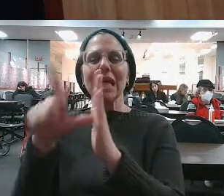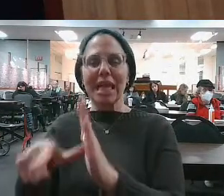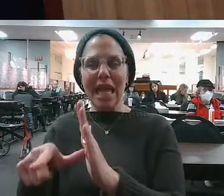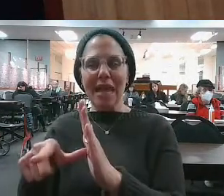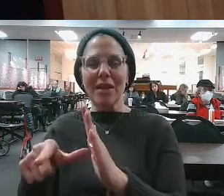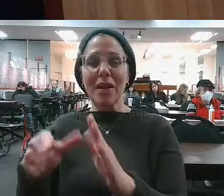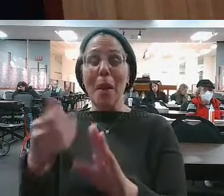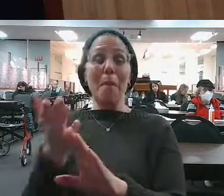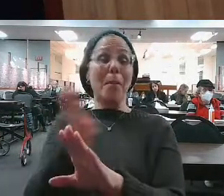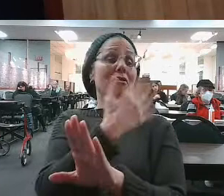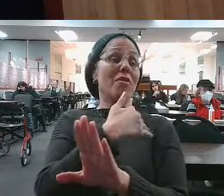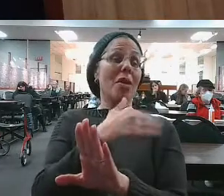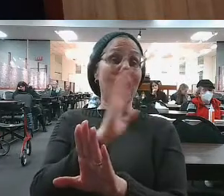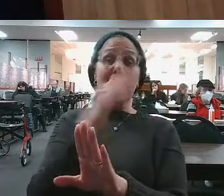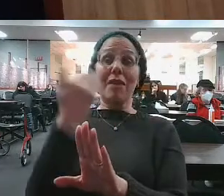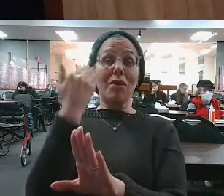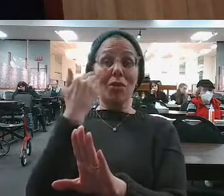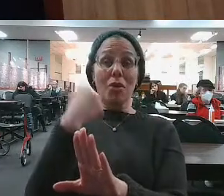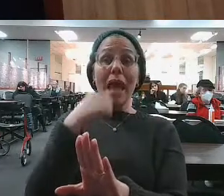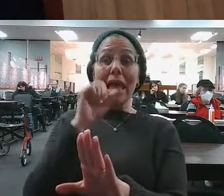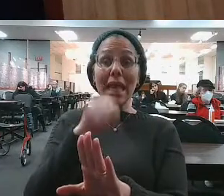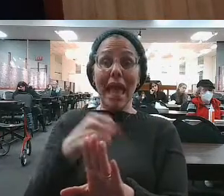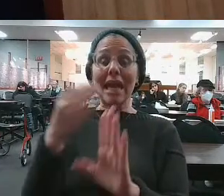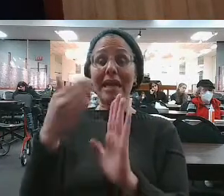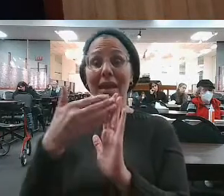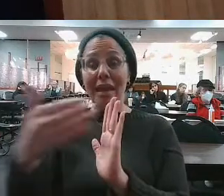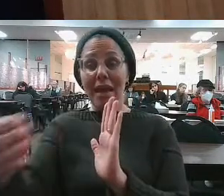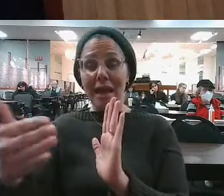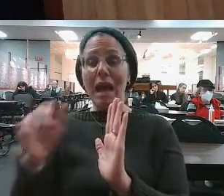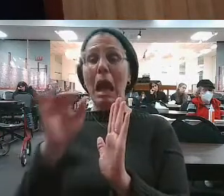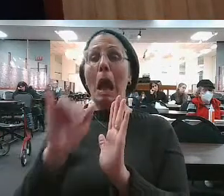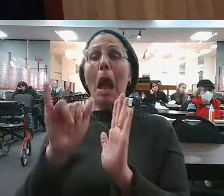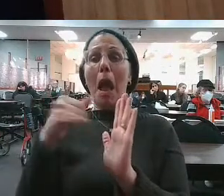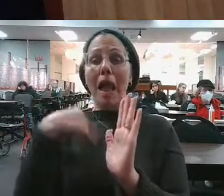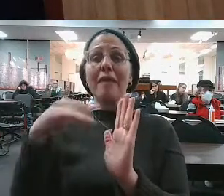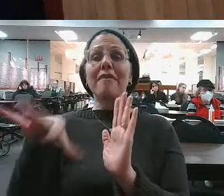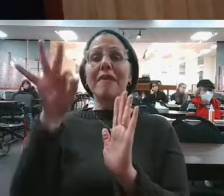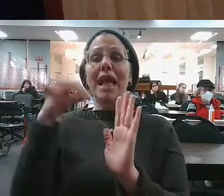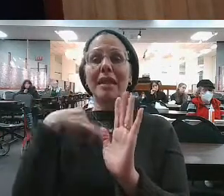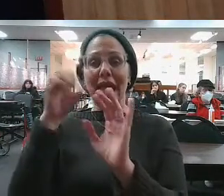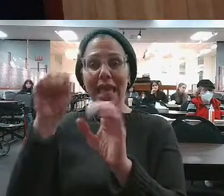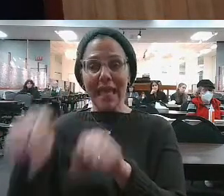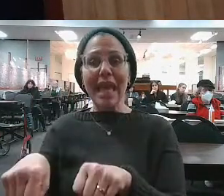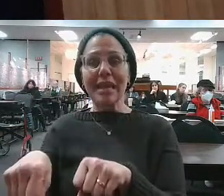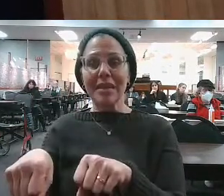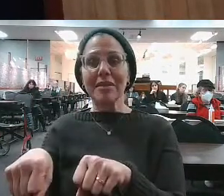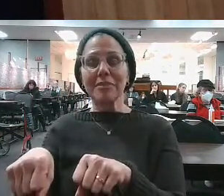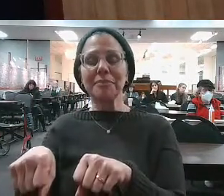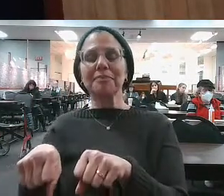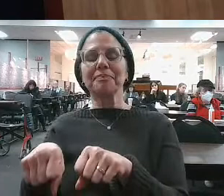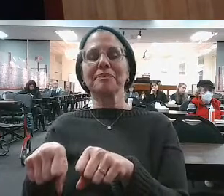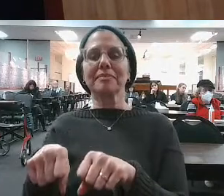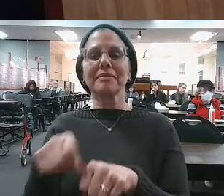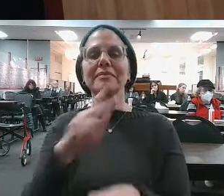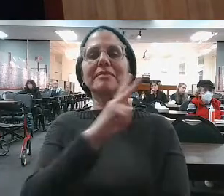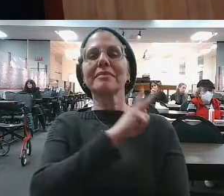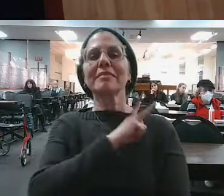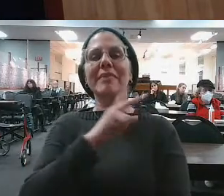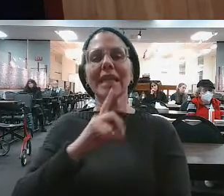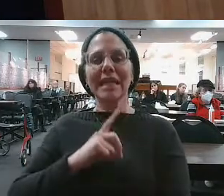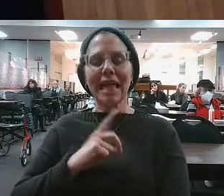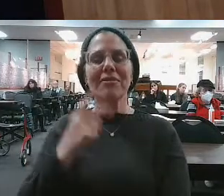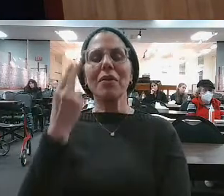knew I had before. So David HaMelech learns this incredible lesson in a moment of vulnerability,